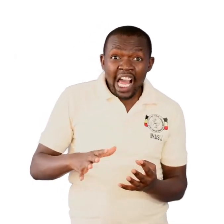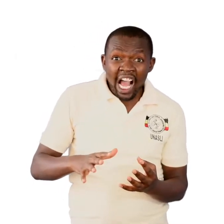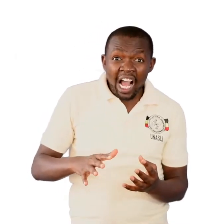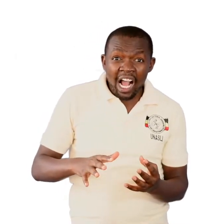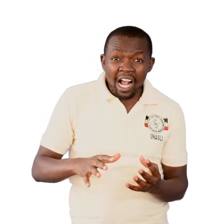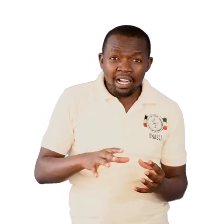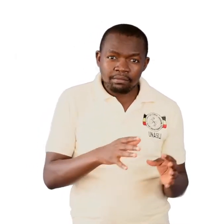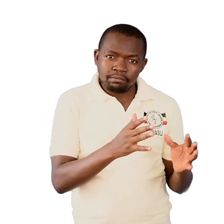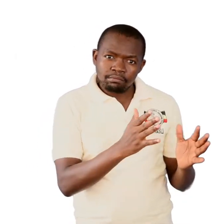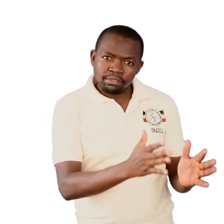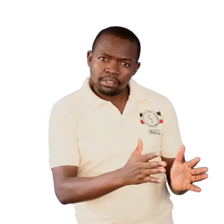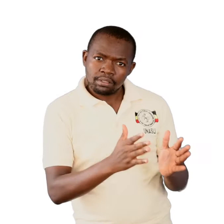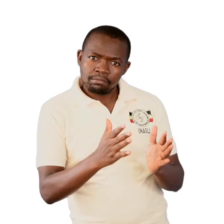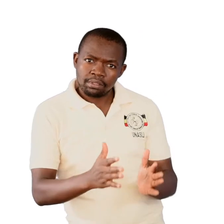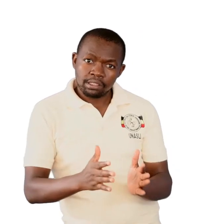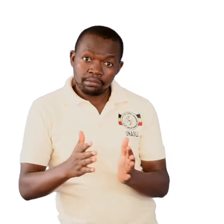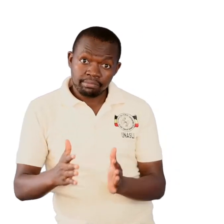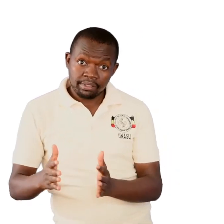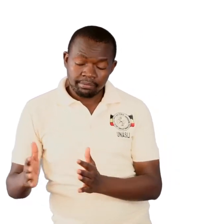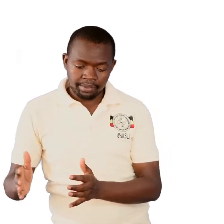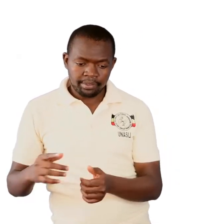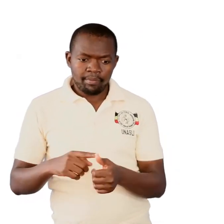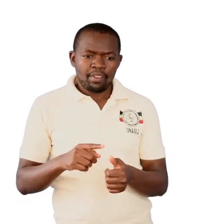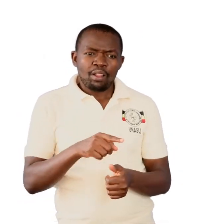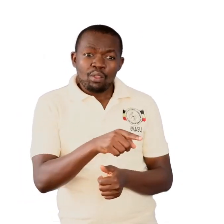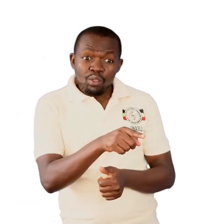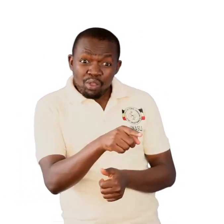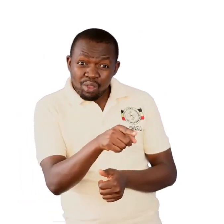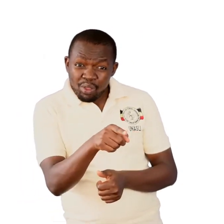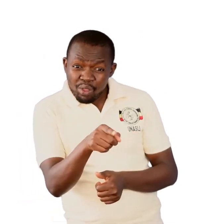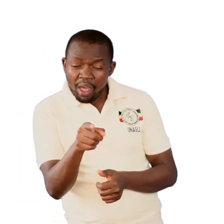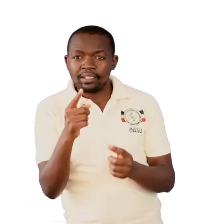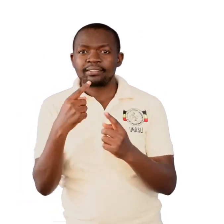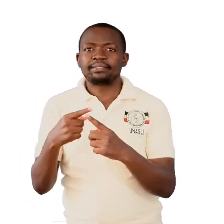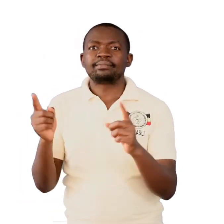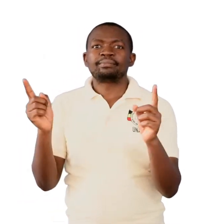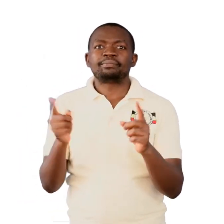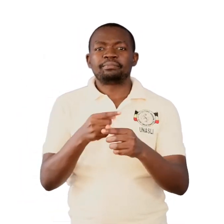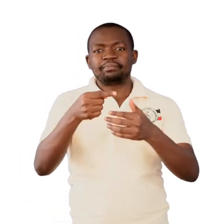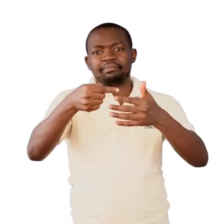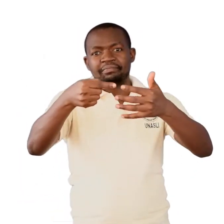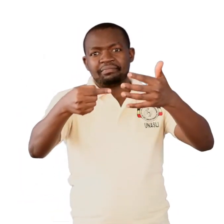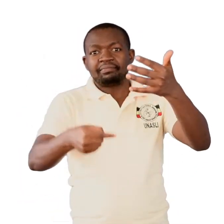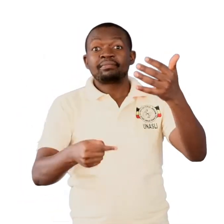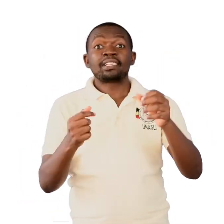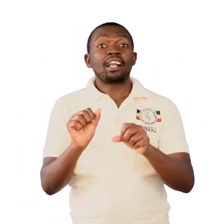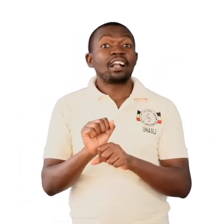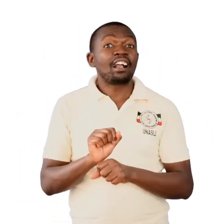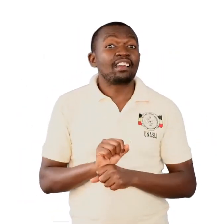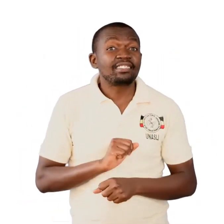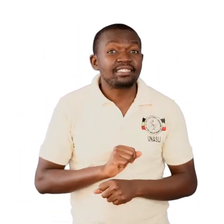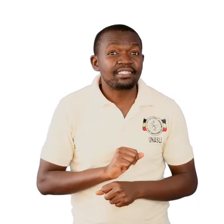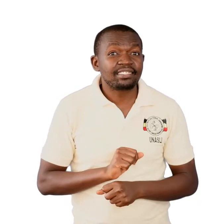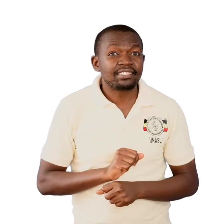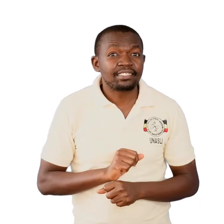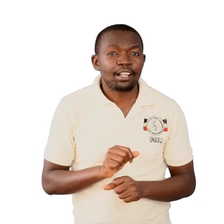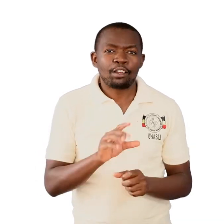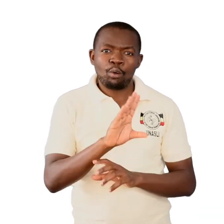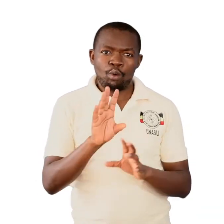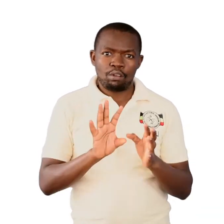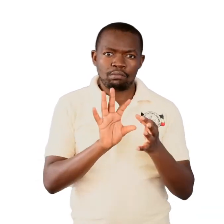drugs that we use, those are different careers, and they are related